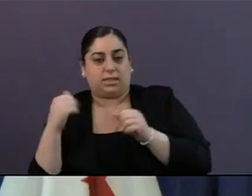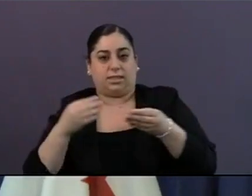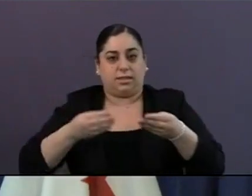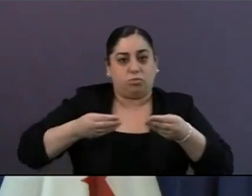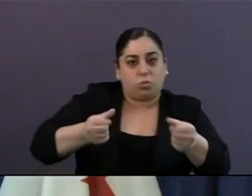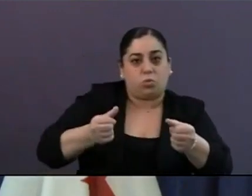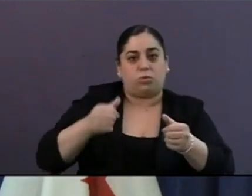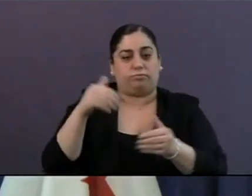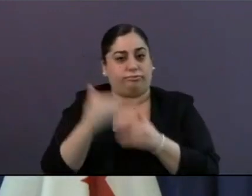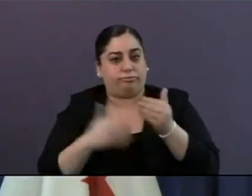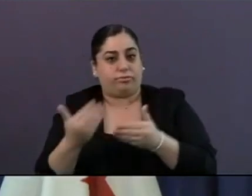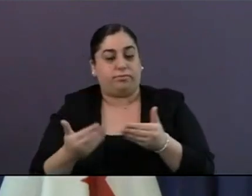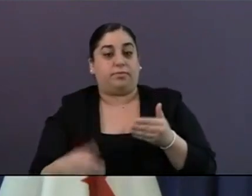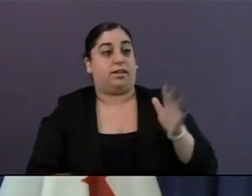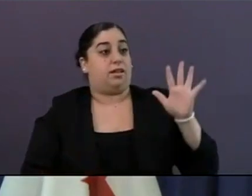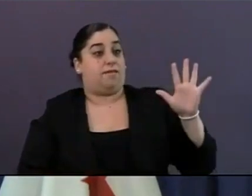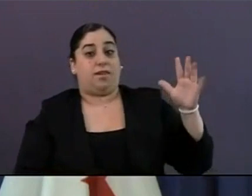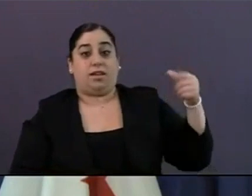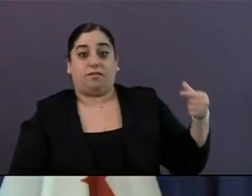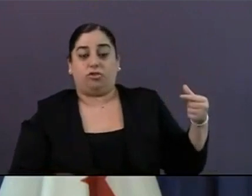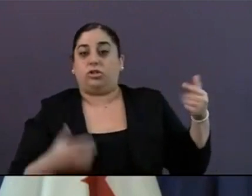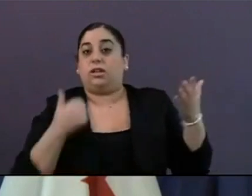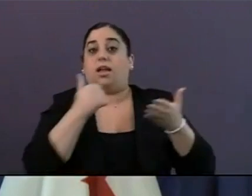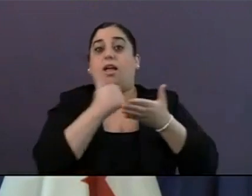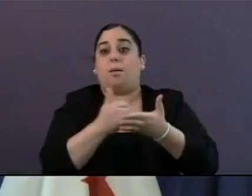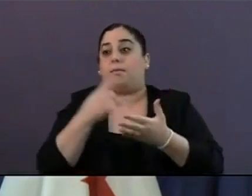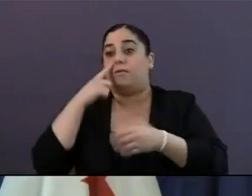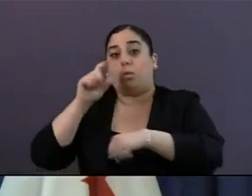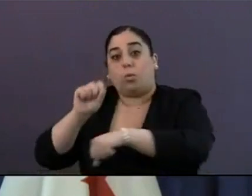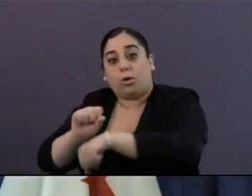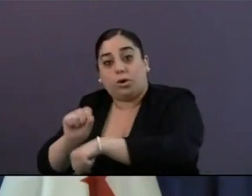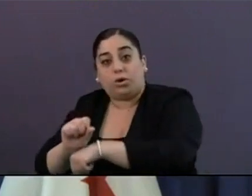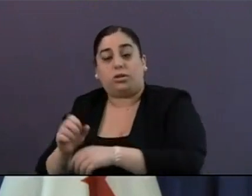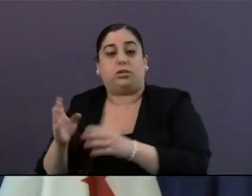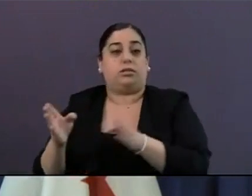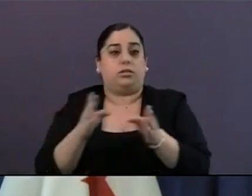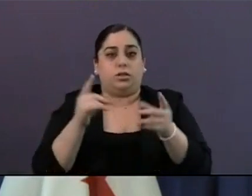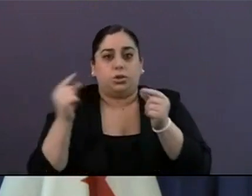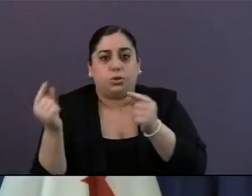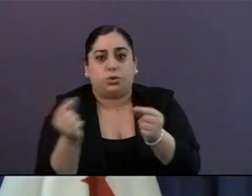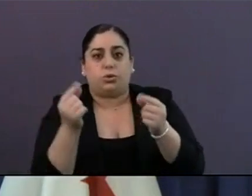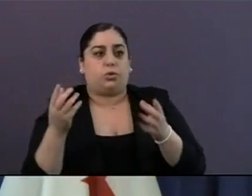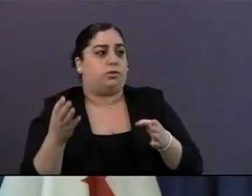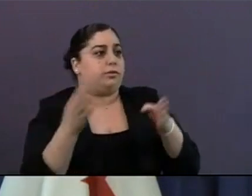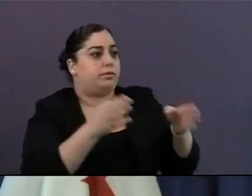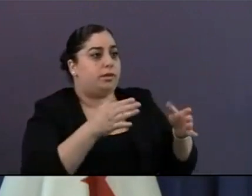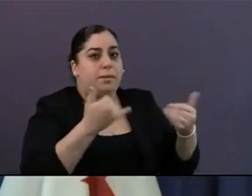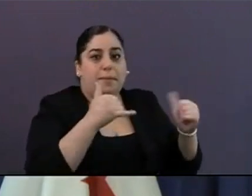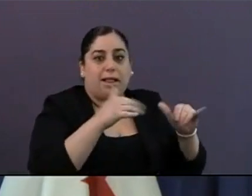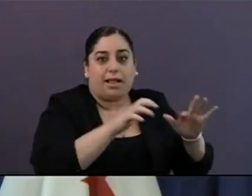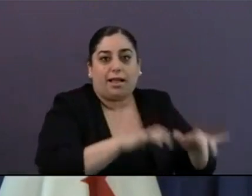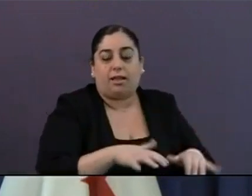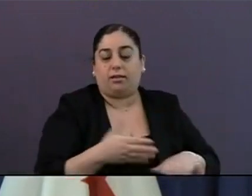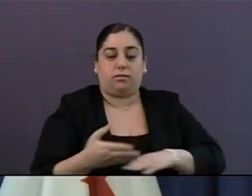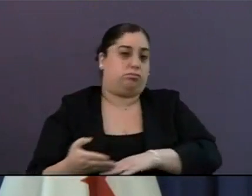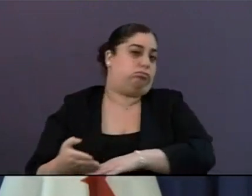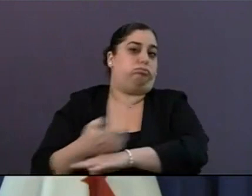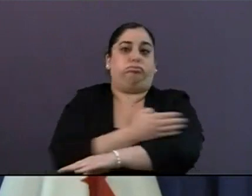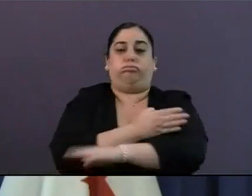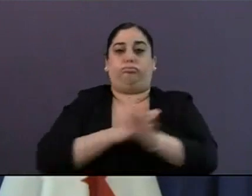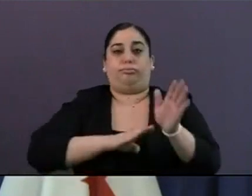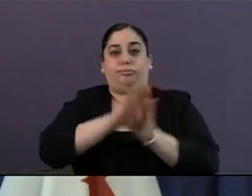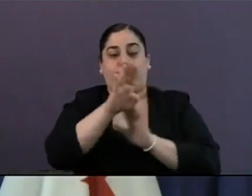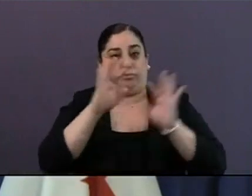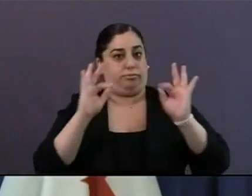5G will change how we live, work, and play. Cities that lead in the development of this new technology will be first to attract and keep